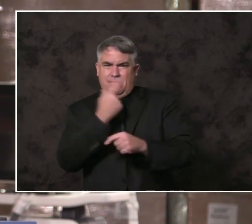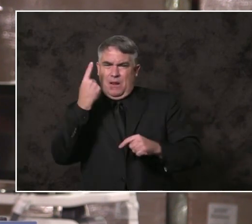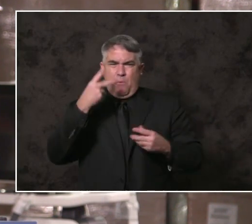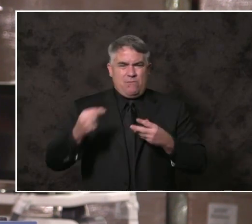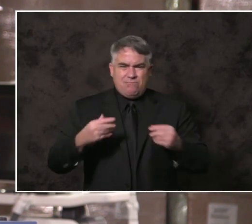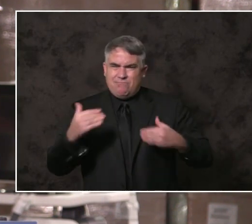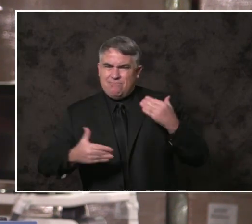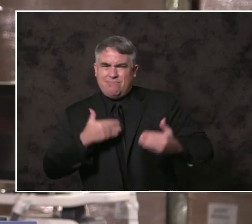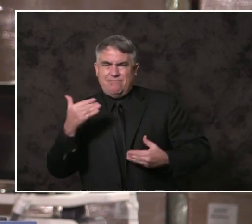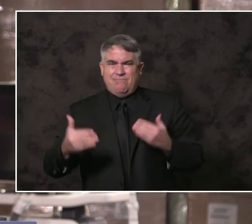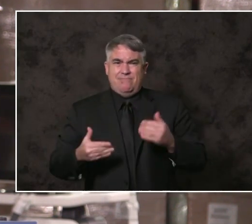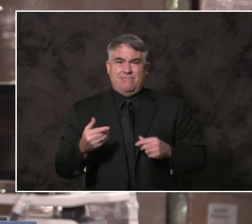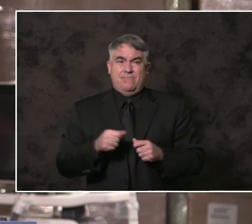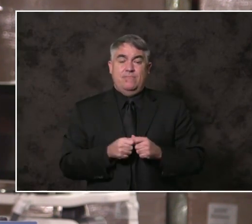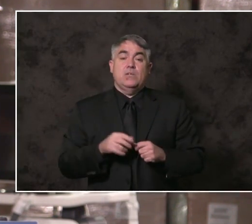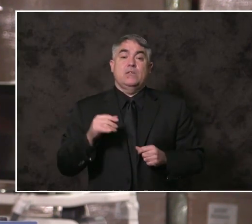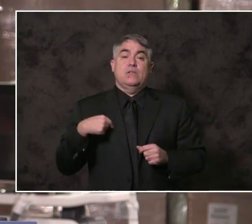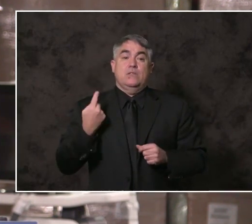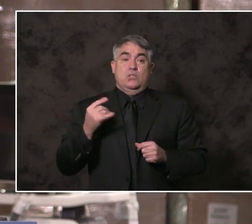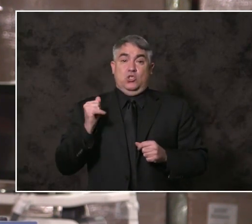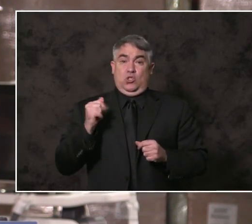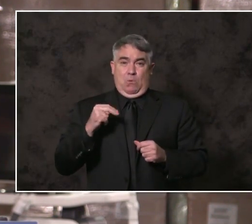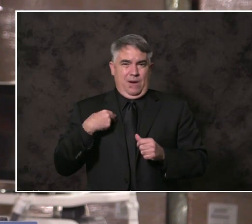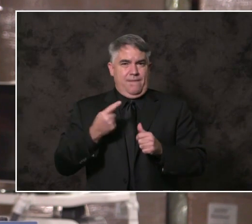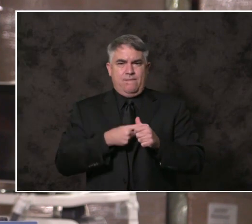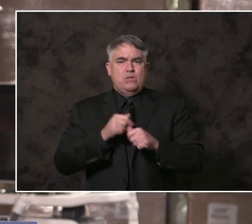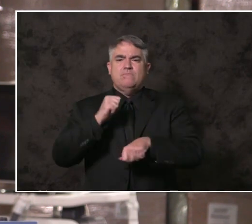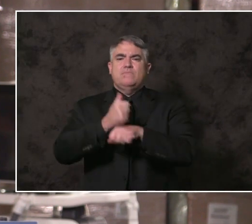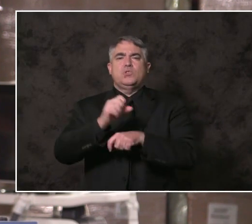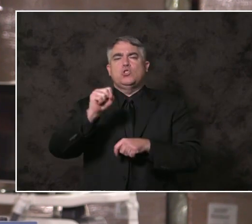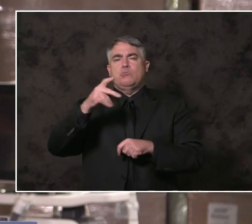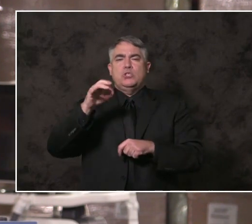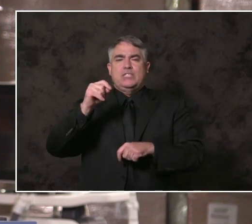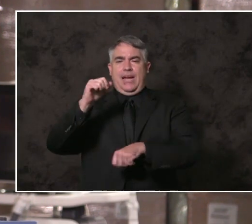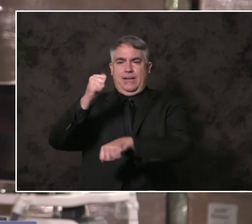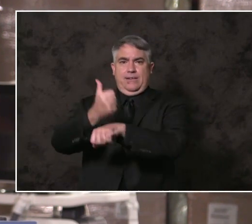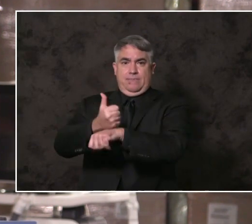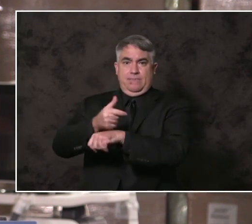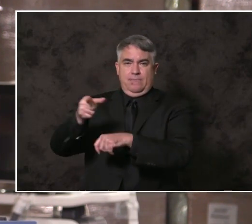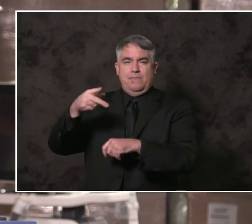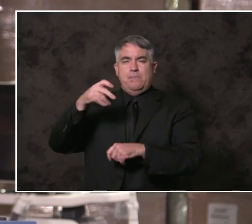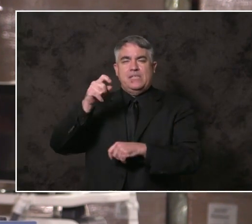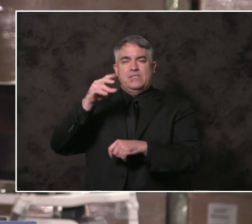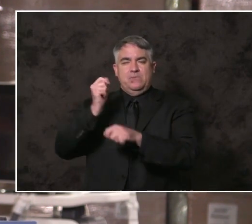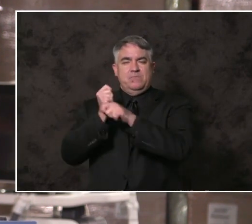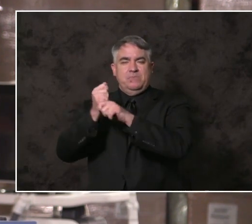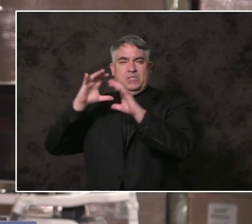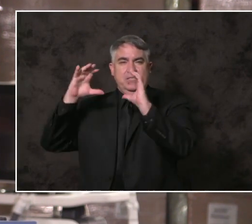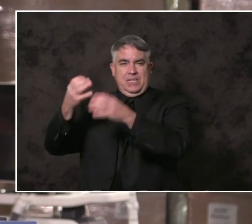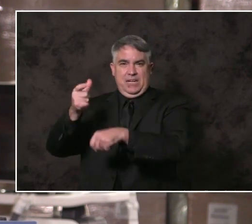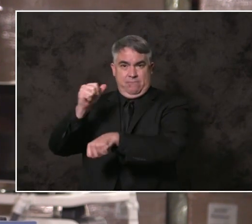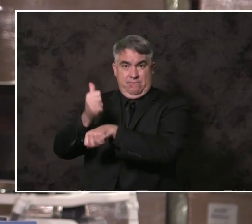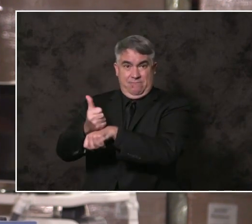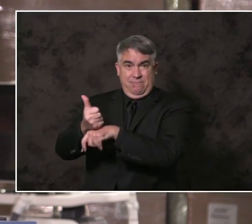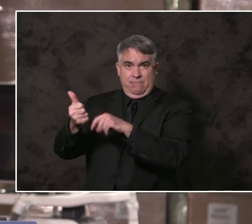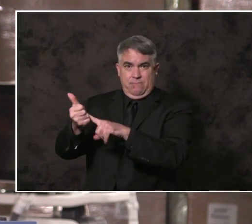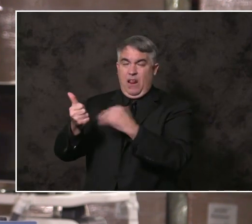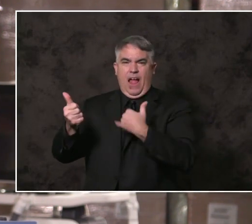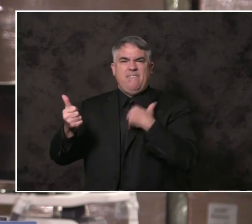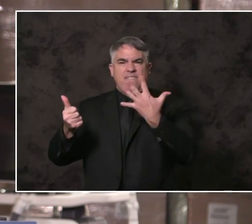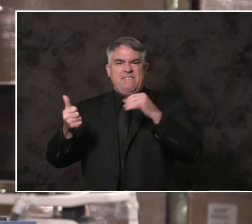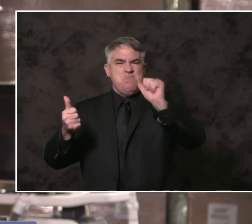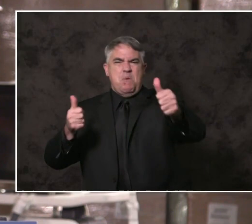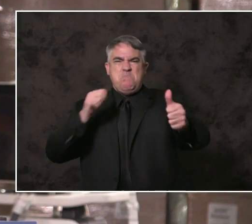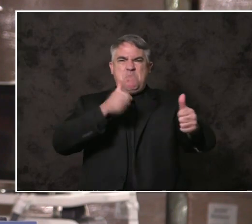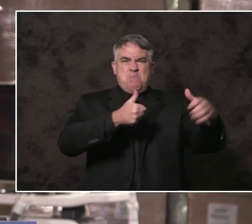we launched our state's first vaccination superstation at Petco Park. There are now five superstations and more than 15 community points of